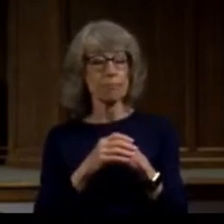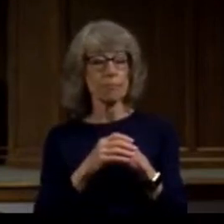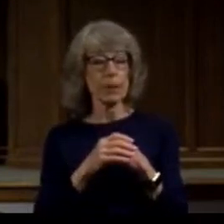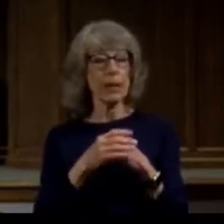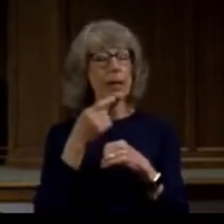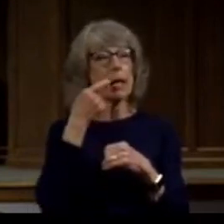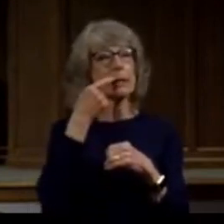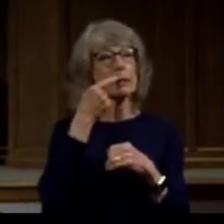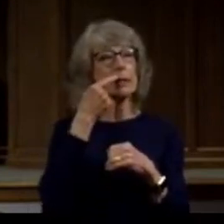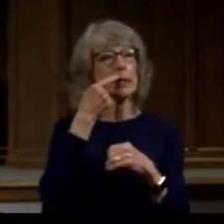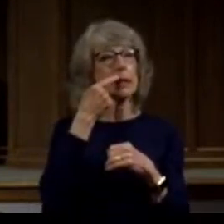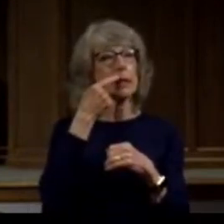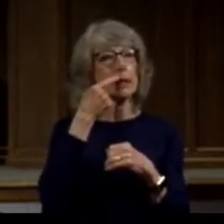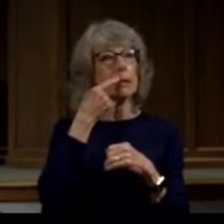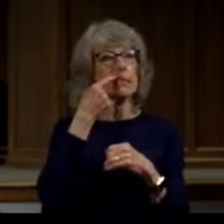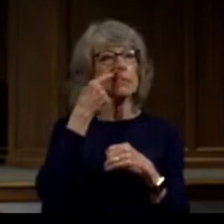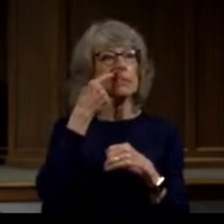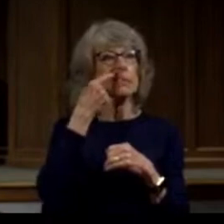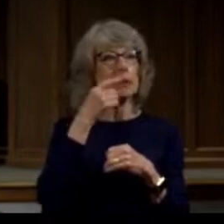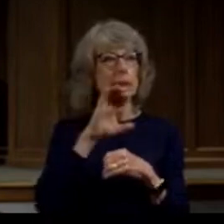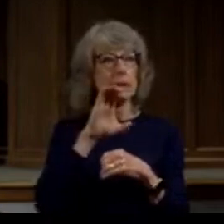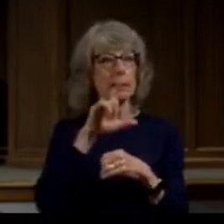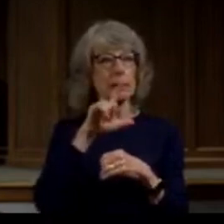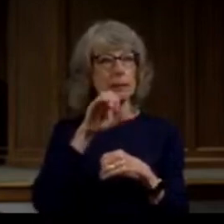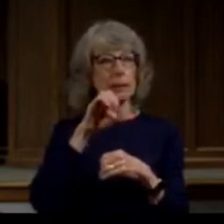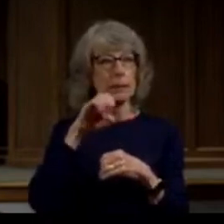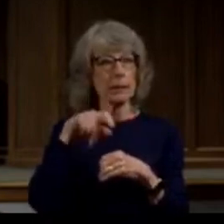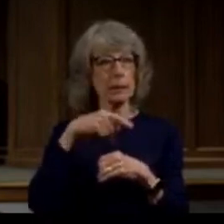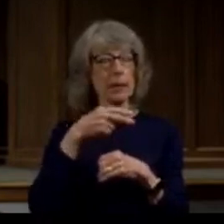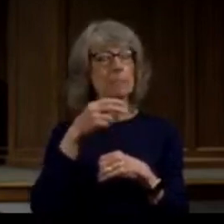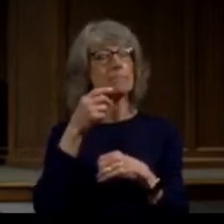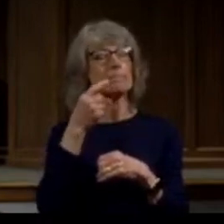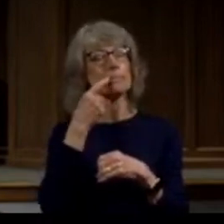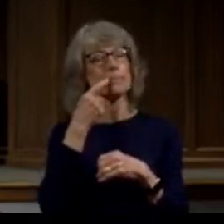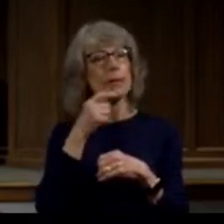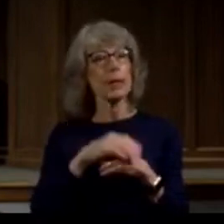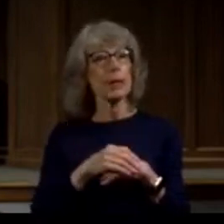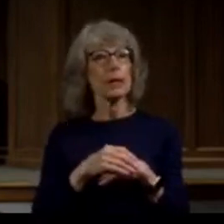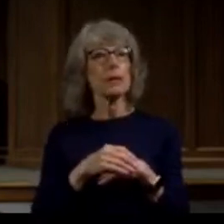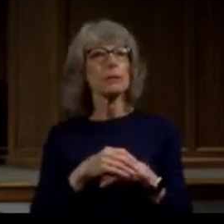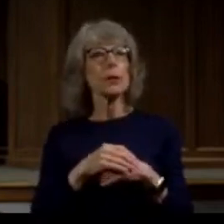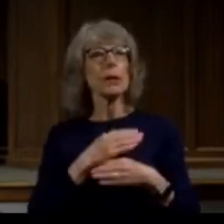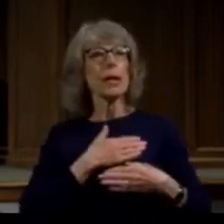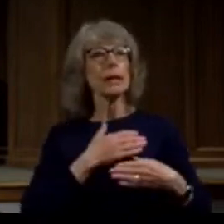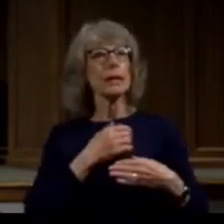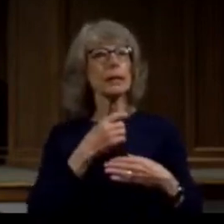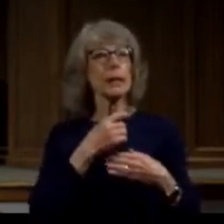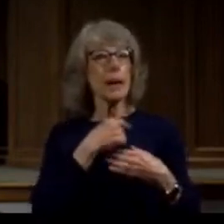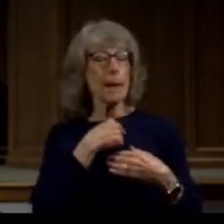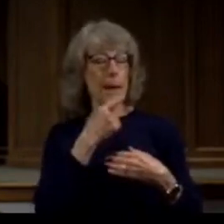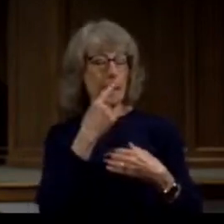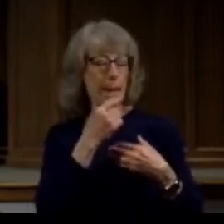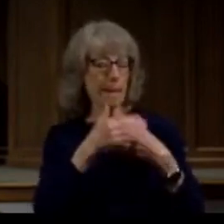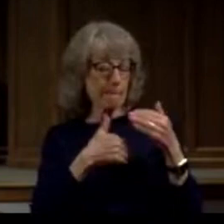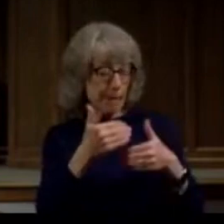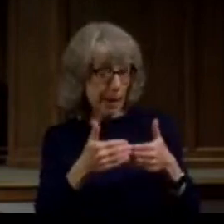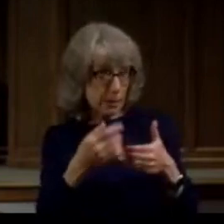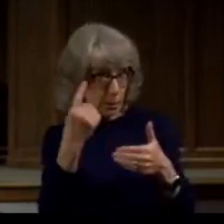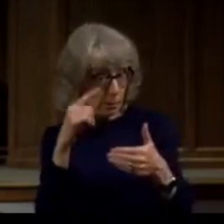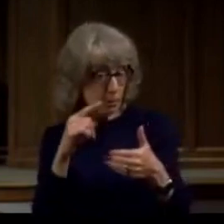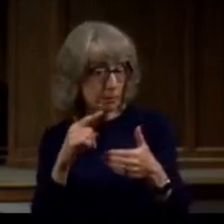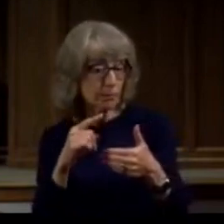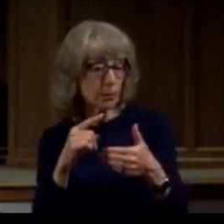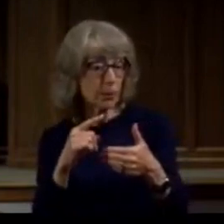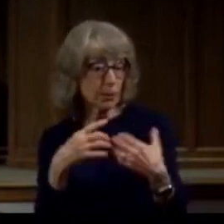lip cleft palate and because of that he had a passion for health care and became a nurse and one of the things that he